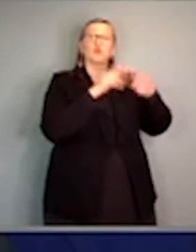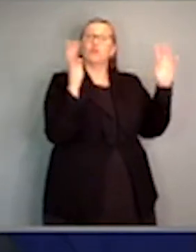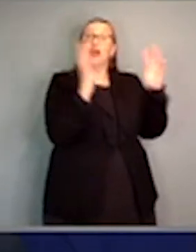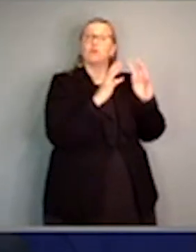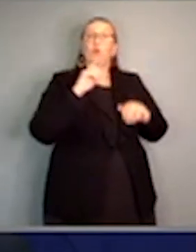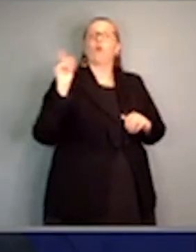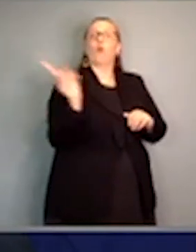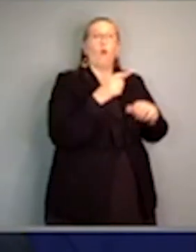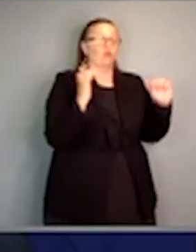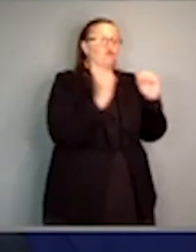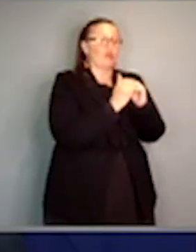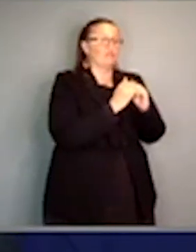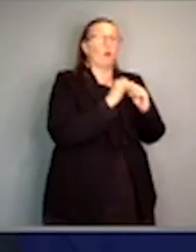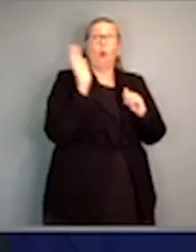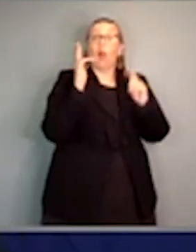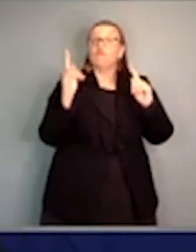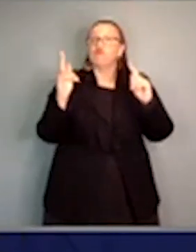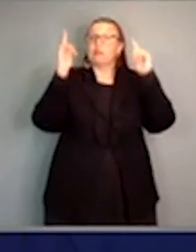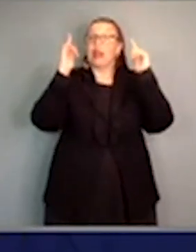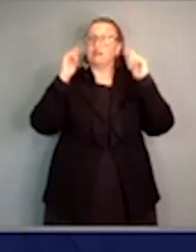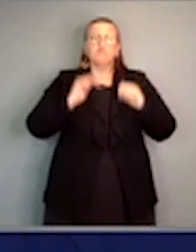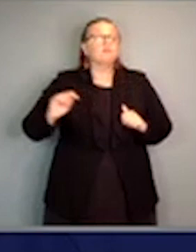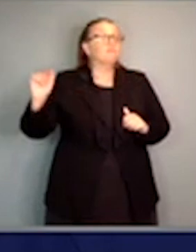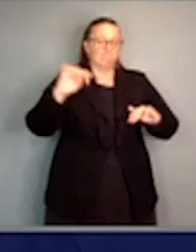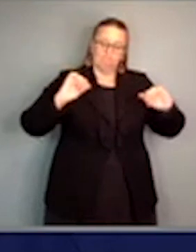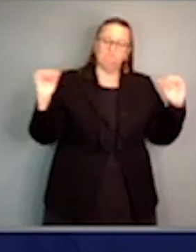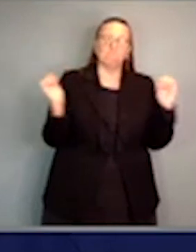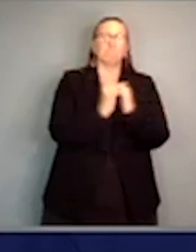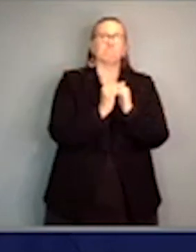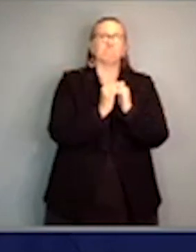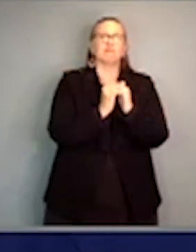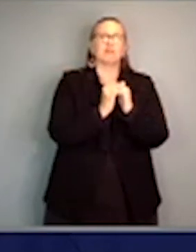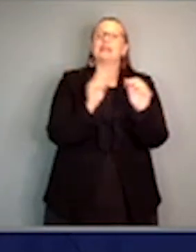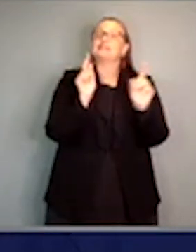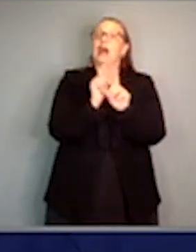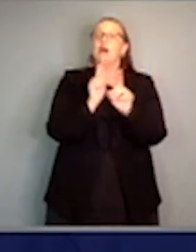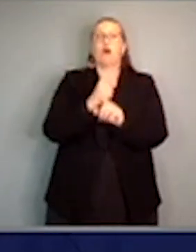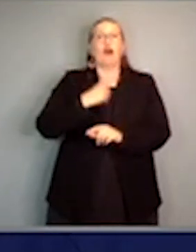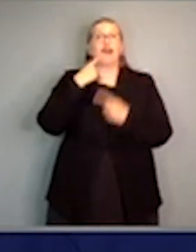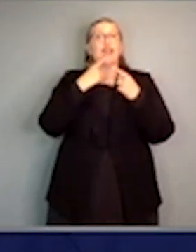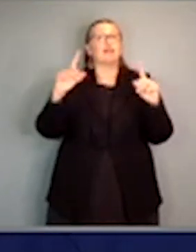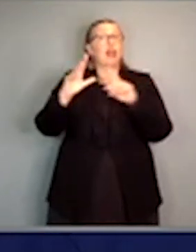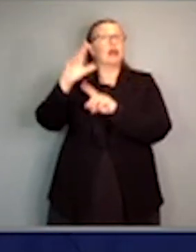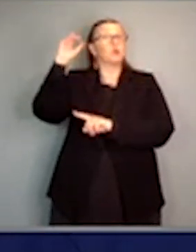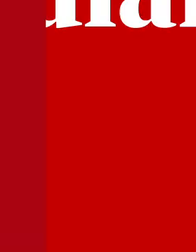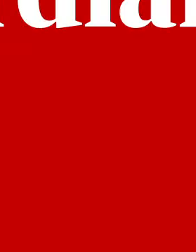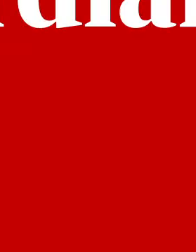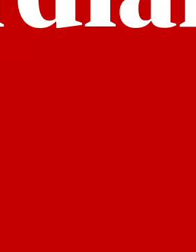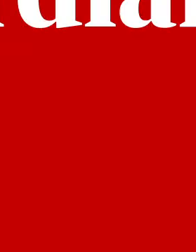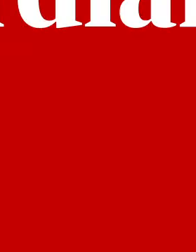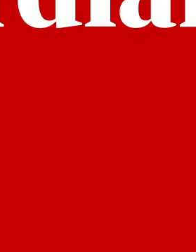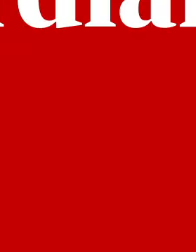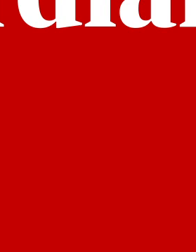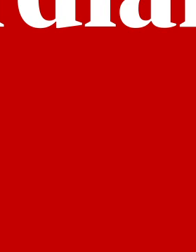Ministers fully agreeing to the national plan that I announced last Friday at the Lodge after our meeting last week. thank you.